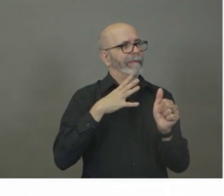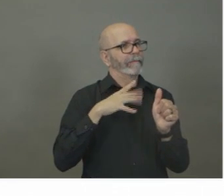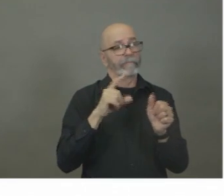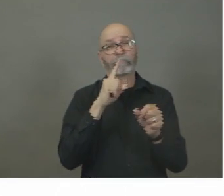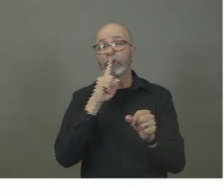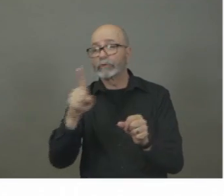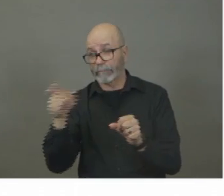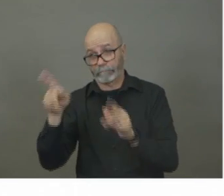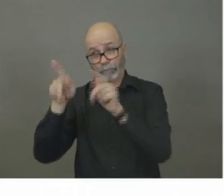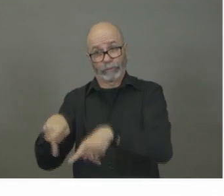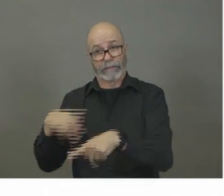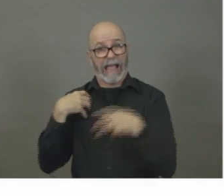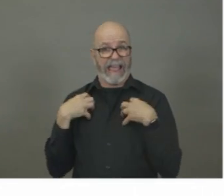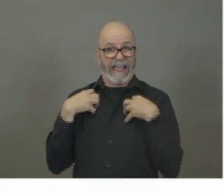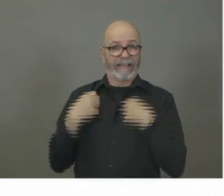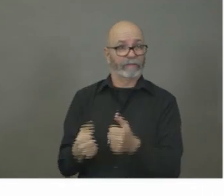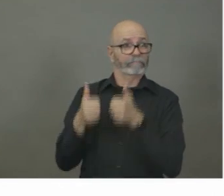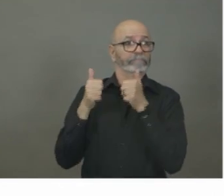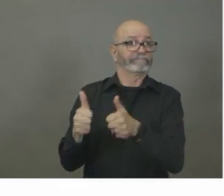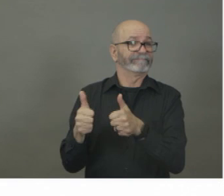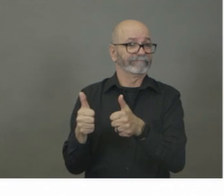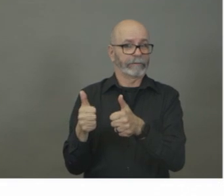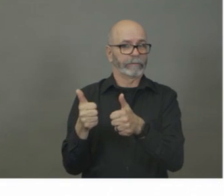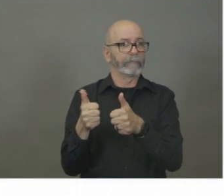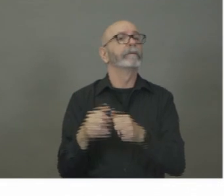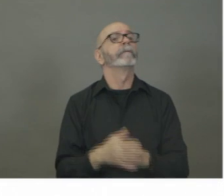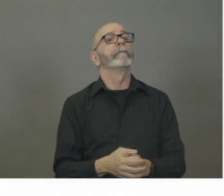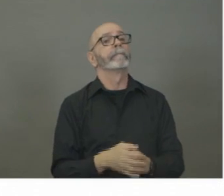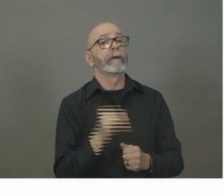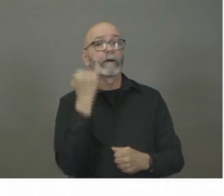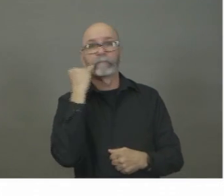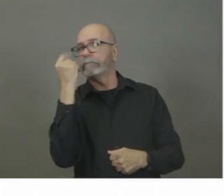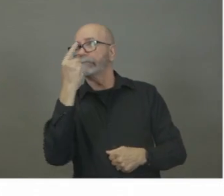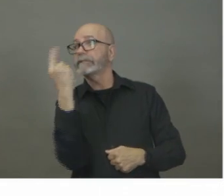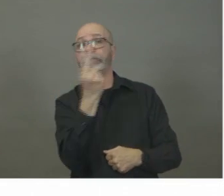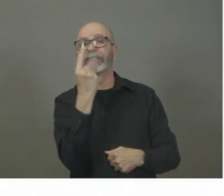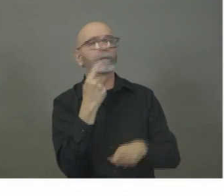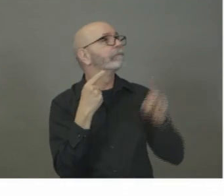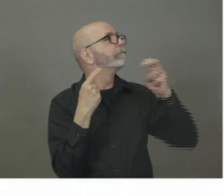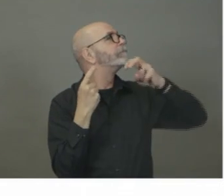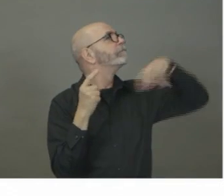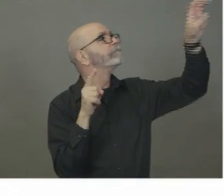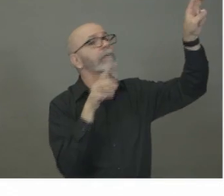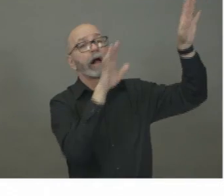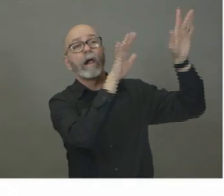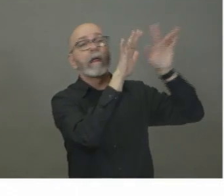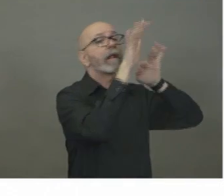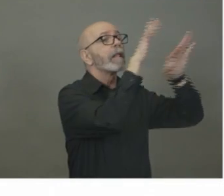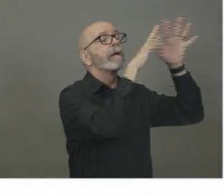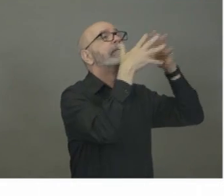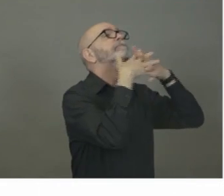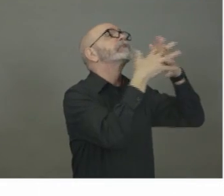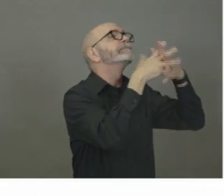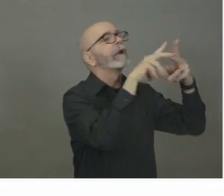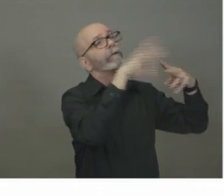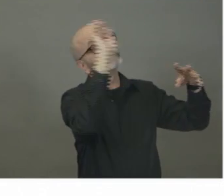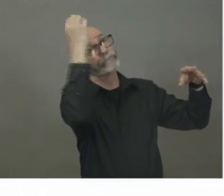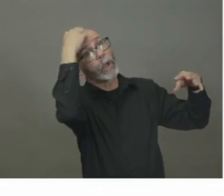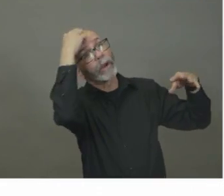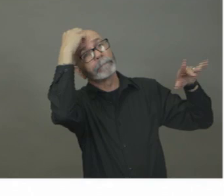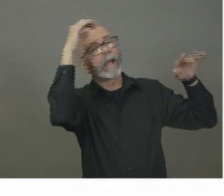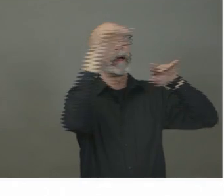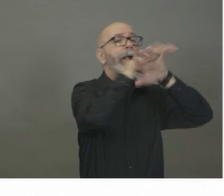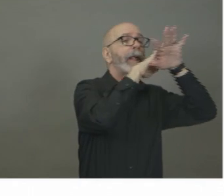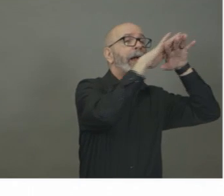if someone has left this country, gone to Europe, to the United States, where this virus is moving quickly,